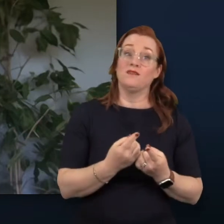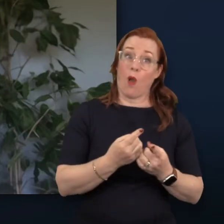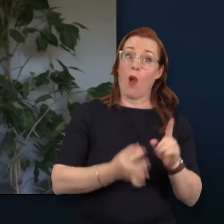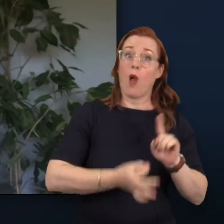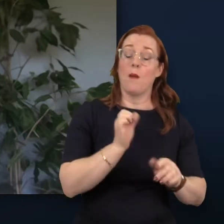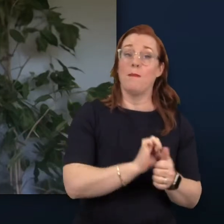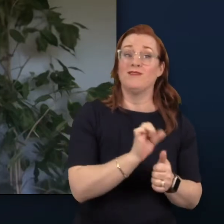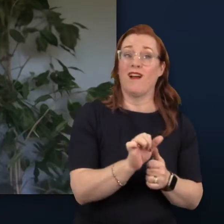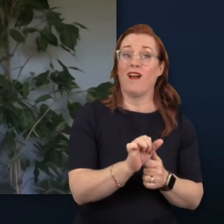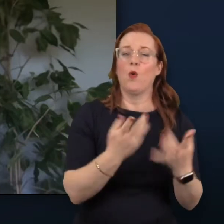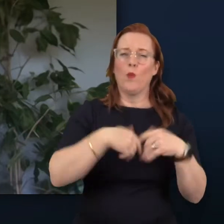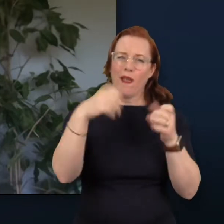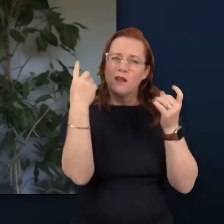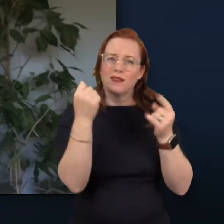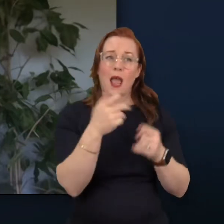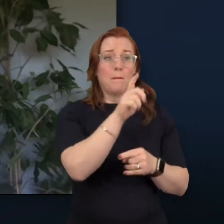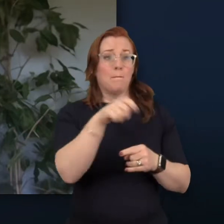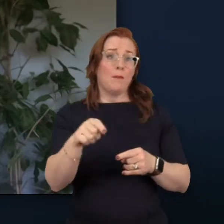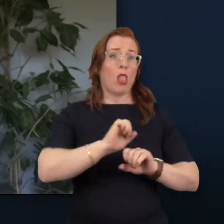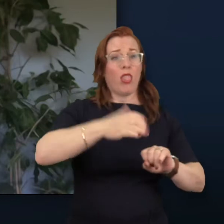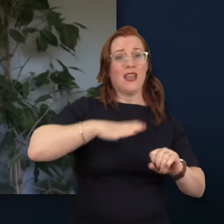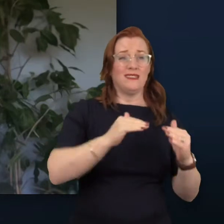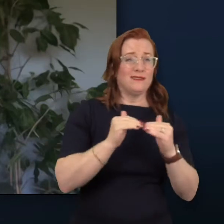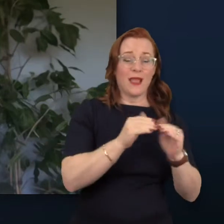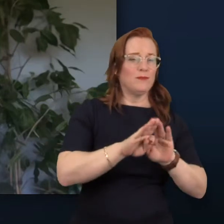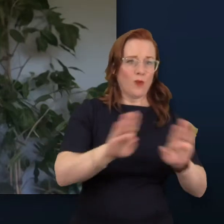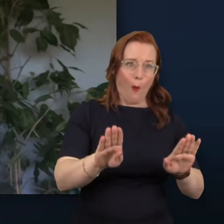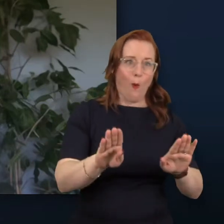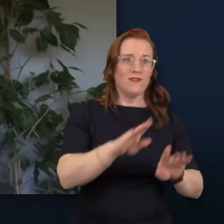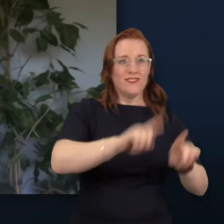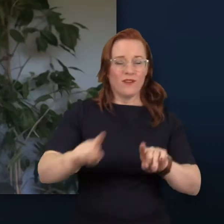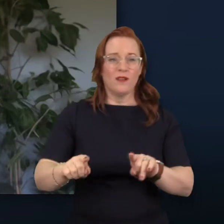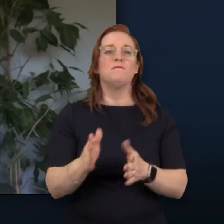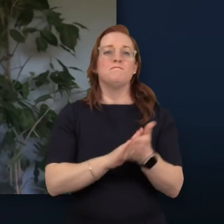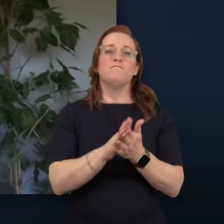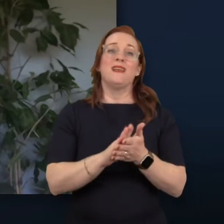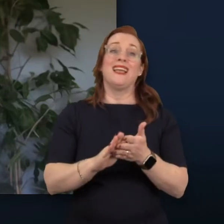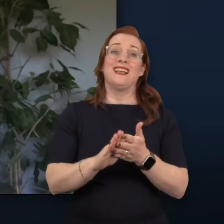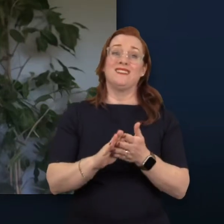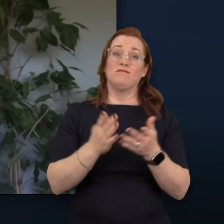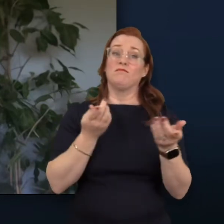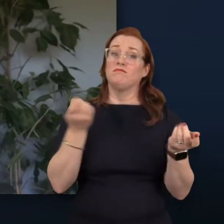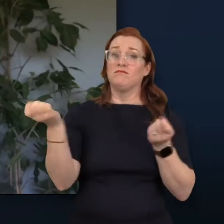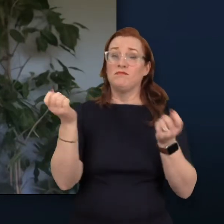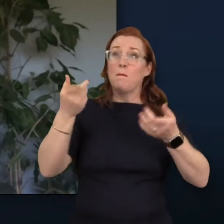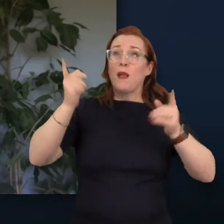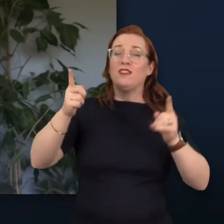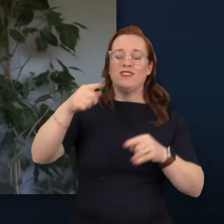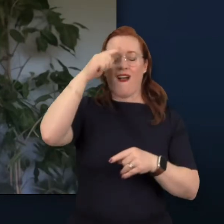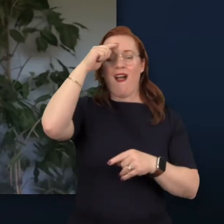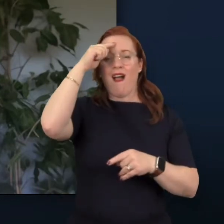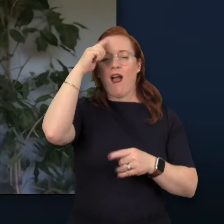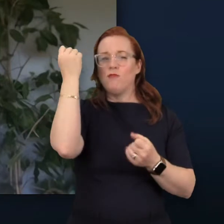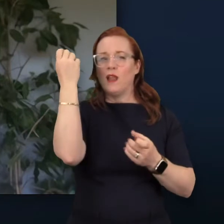their different situations are very much at the top of the board agenda. We have had to adjust to different situations